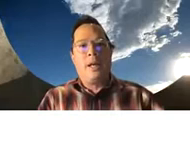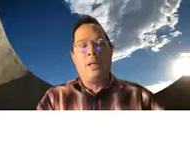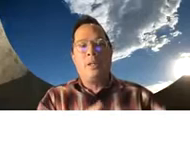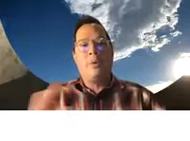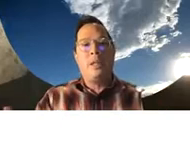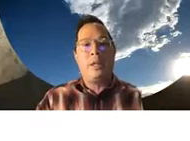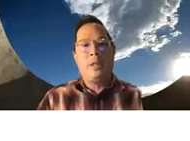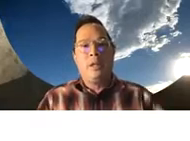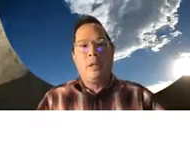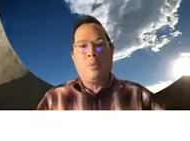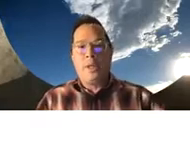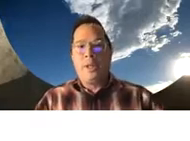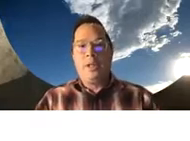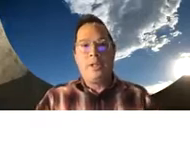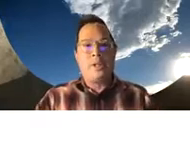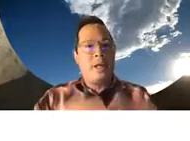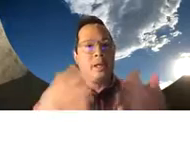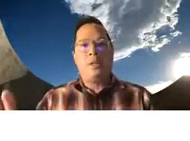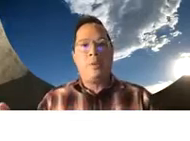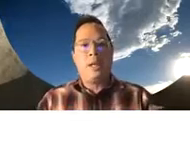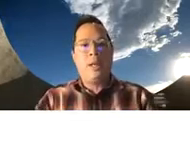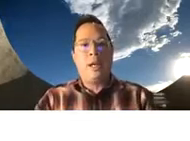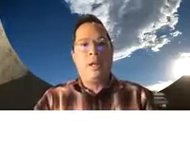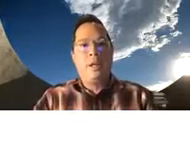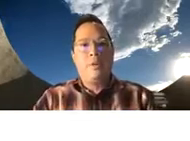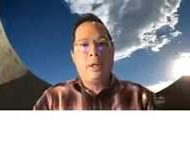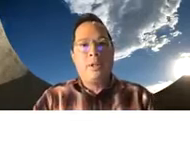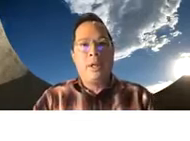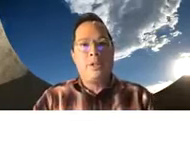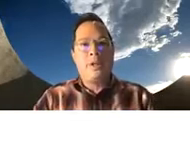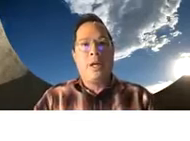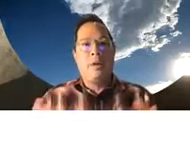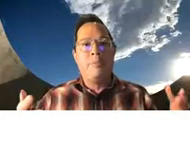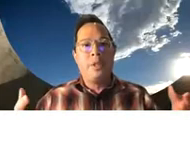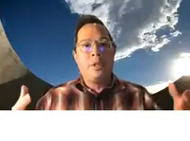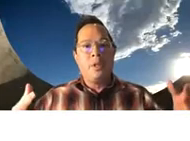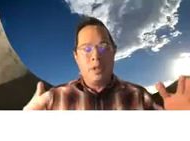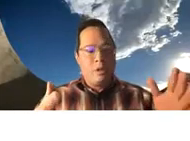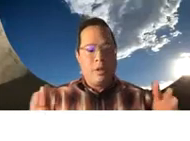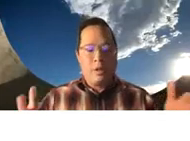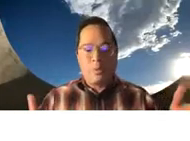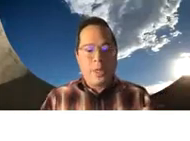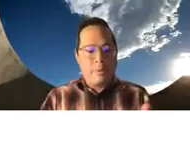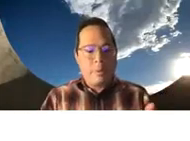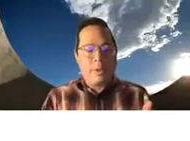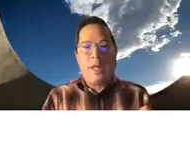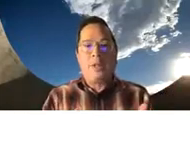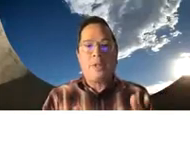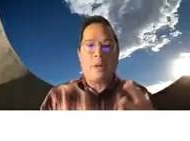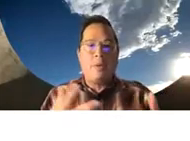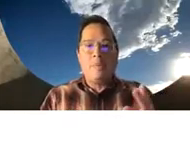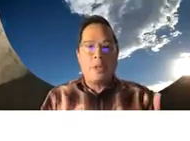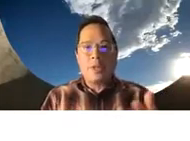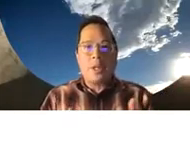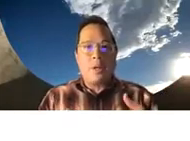in the way that that wendy does and in the way that rica does um there's ways to be able to take